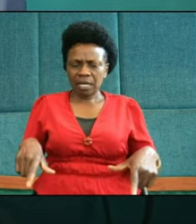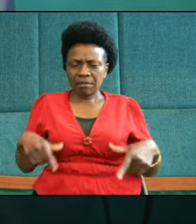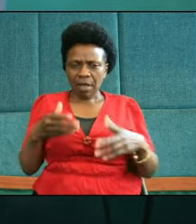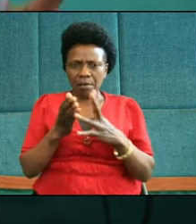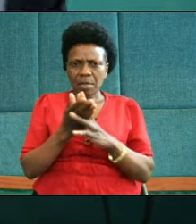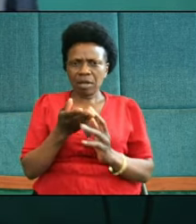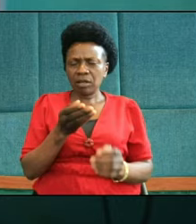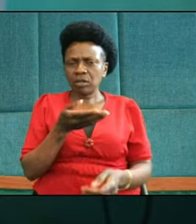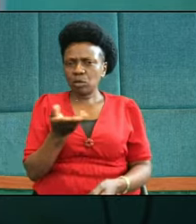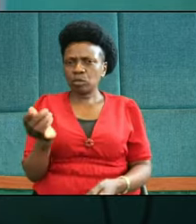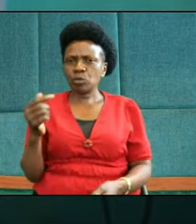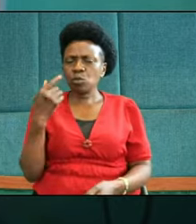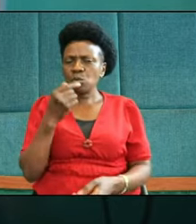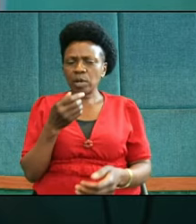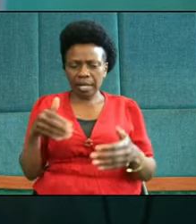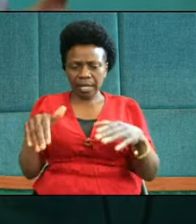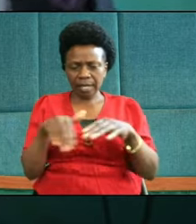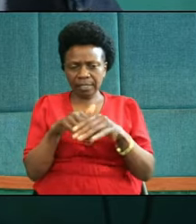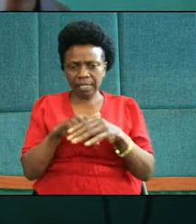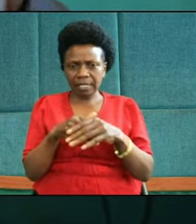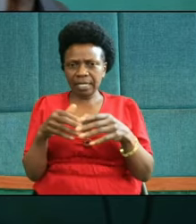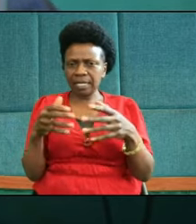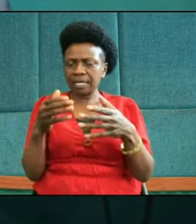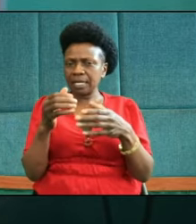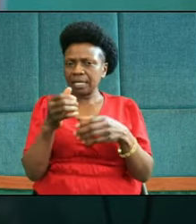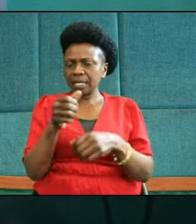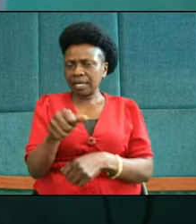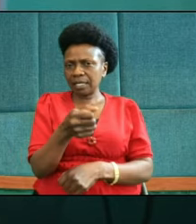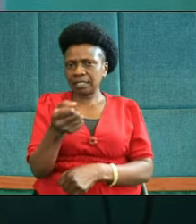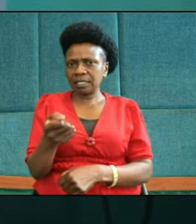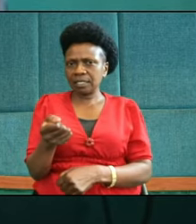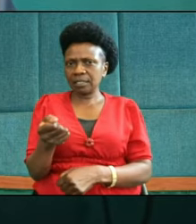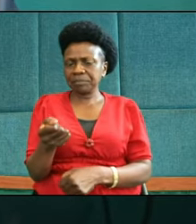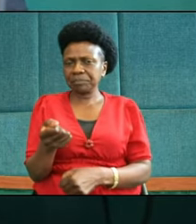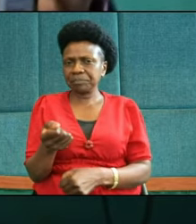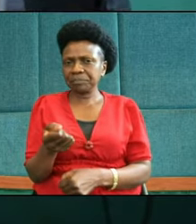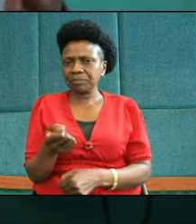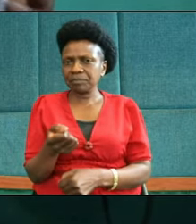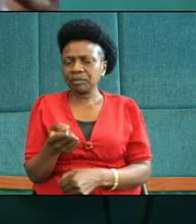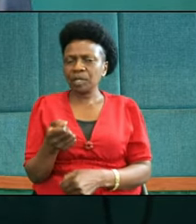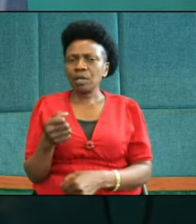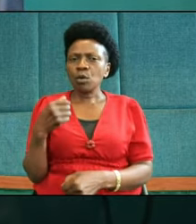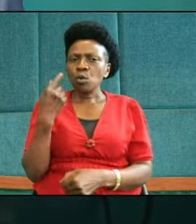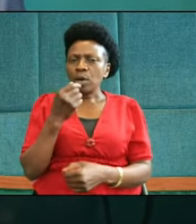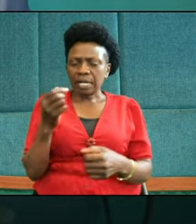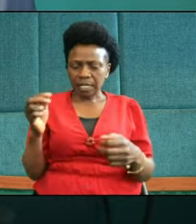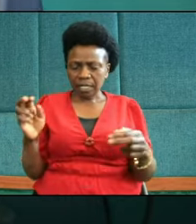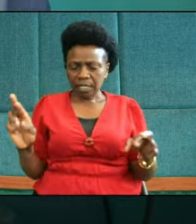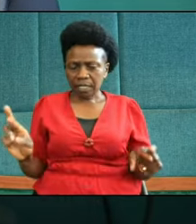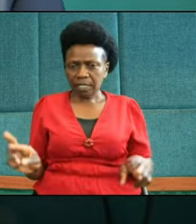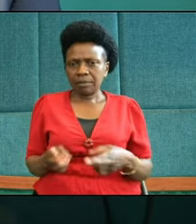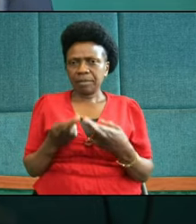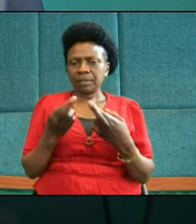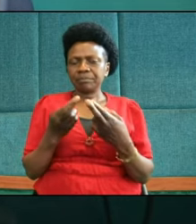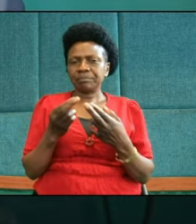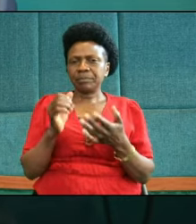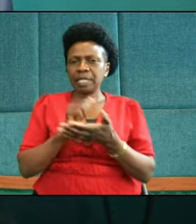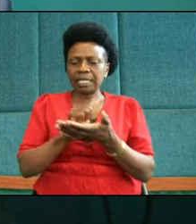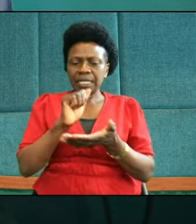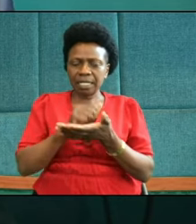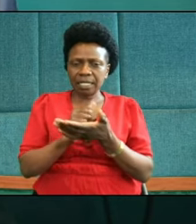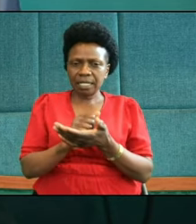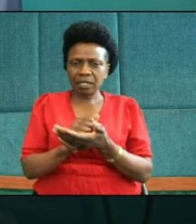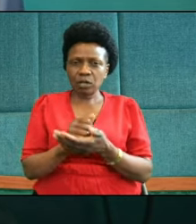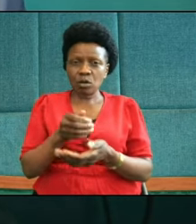those who shall enter the gates singing this redemptive song that indeed the Lord has but redeemed